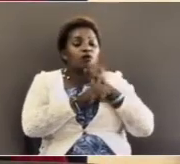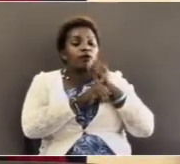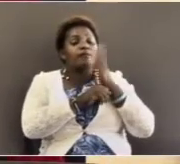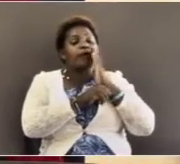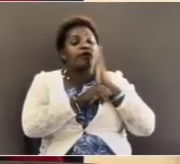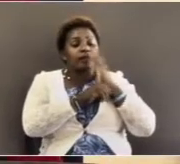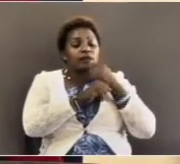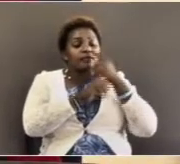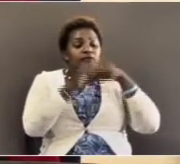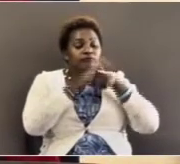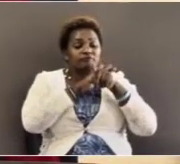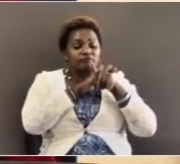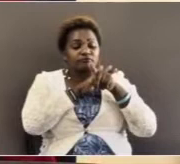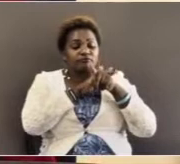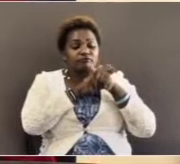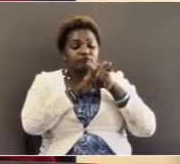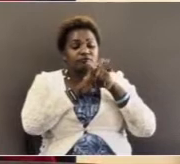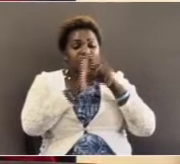when asleep.